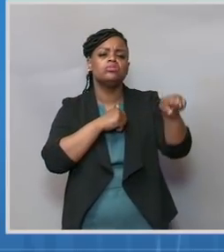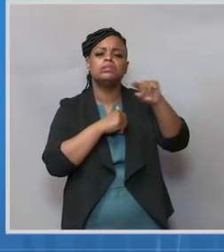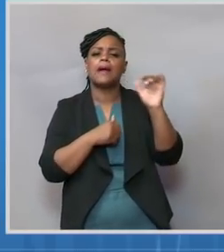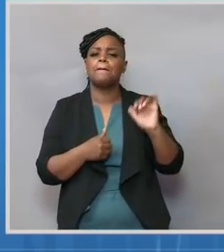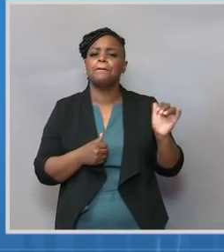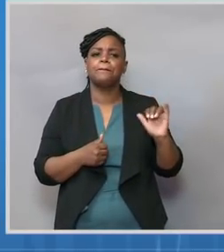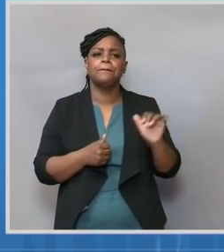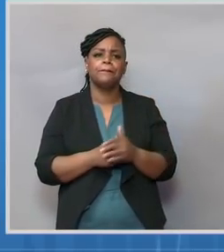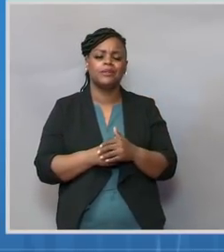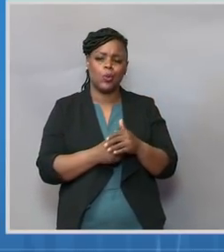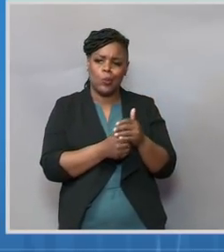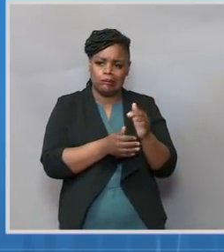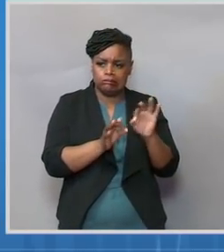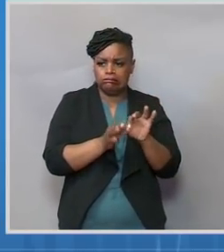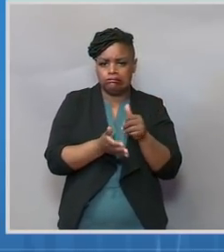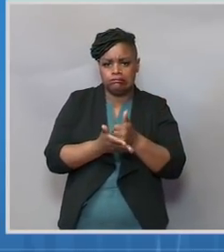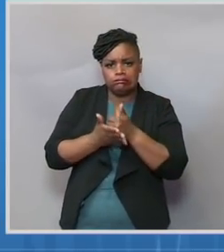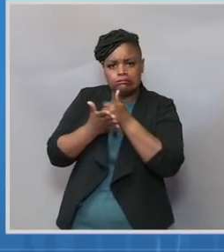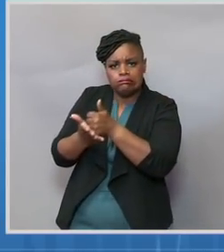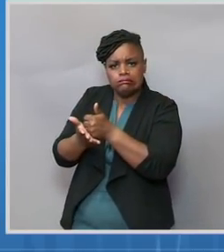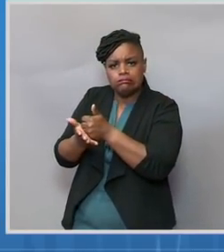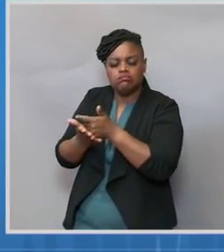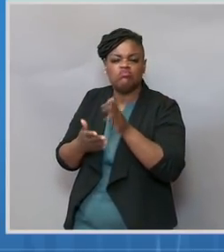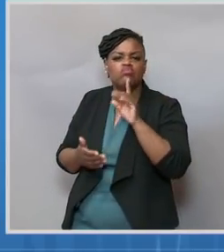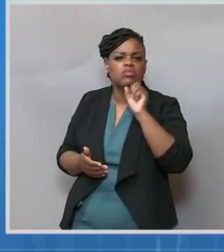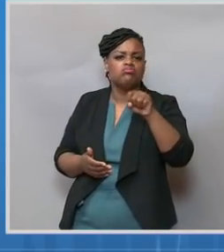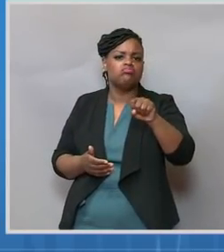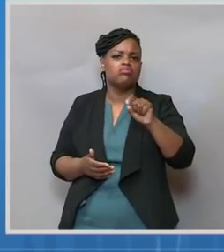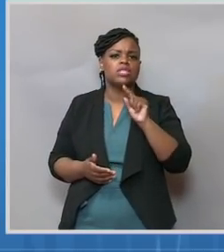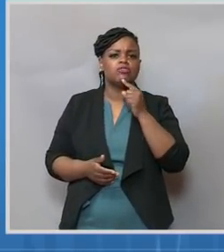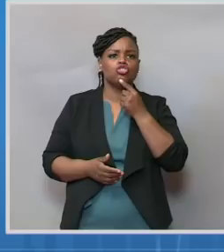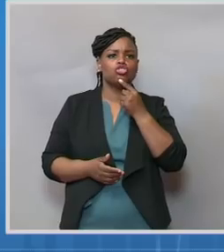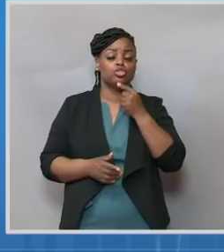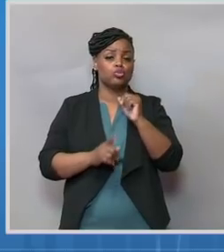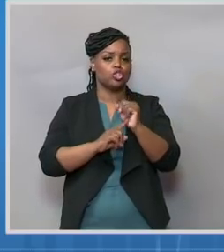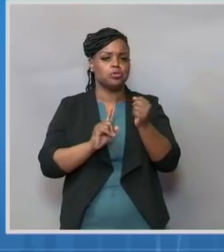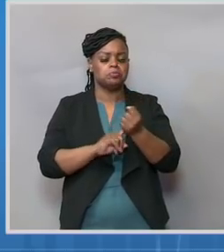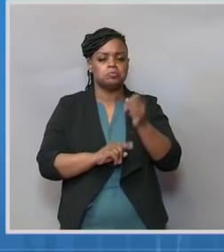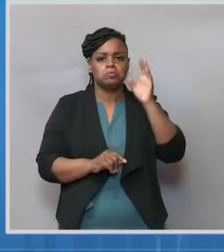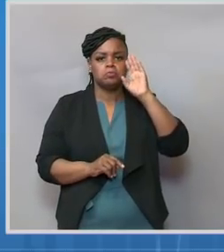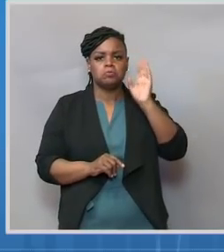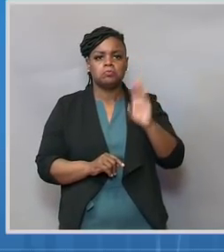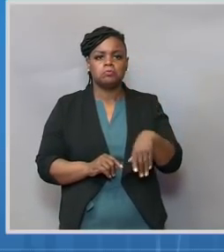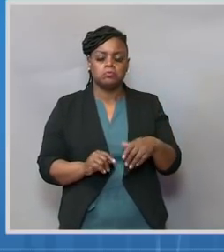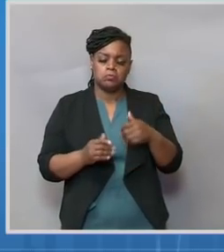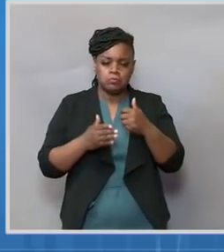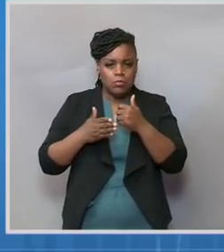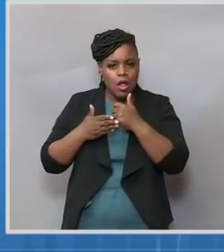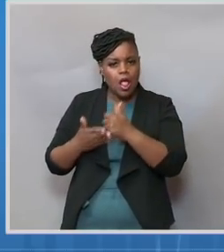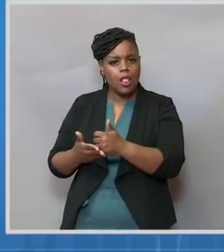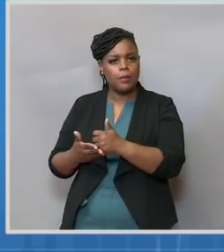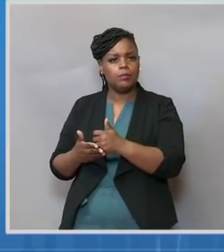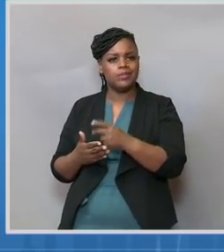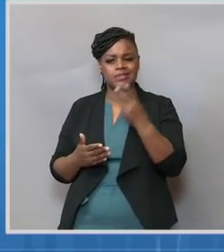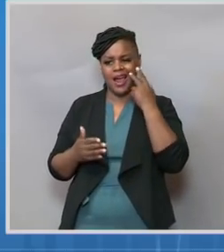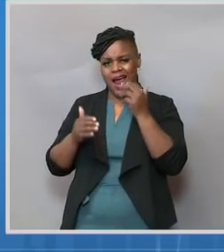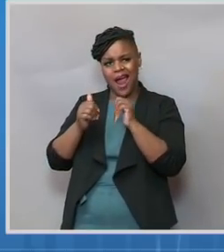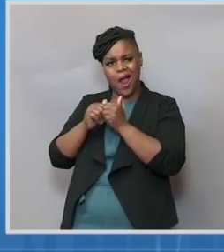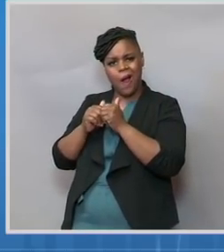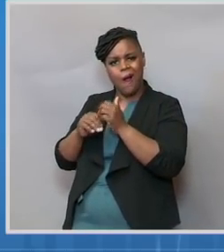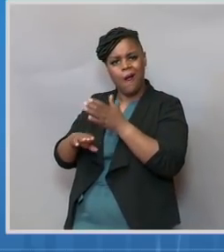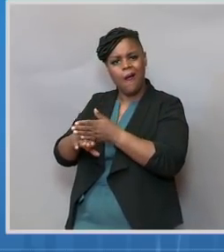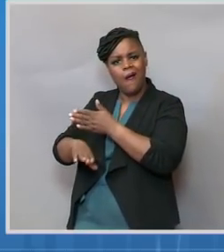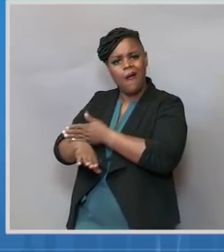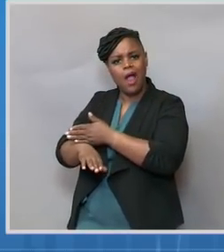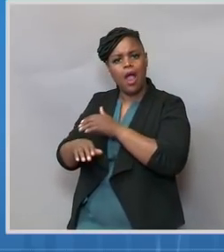But it is a dire situation that we're trying to help in any way we can. We just have to see how things go. And obviously, they need to get their